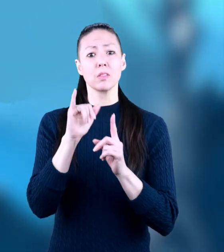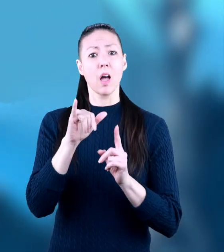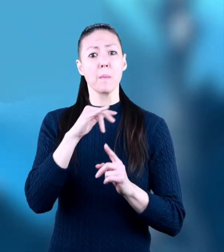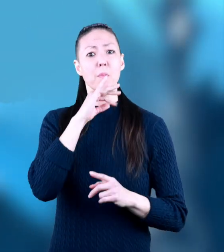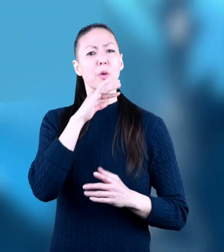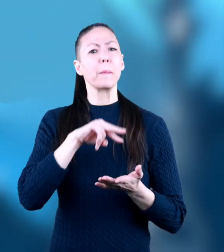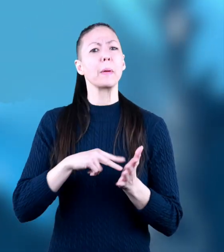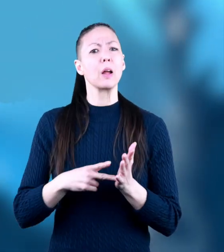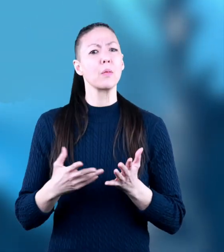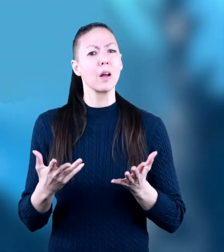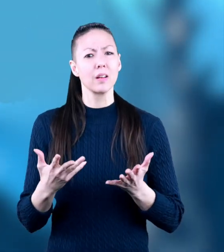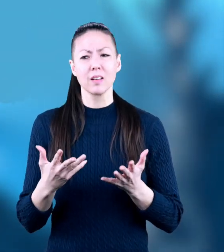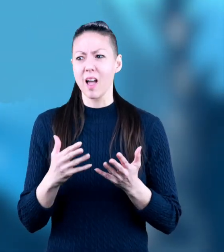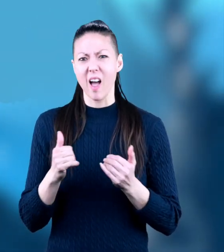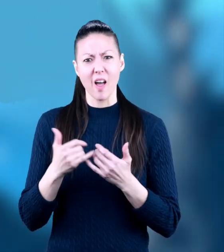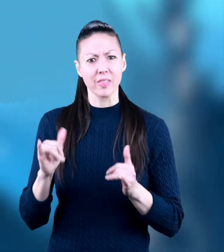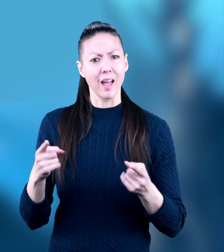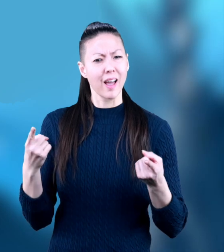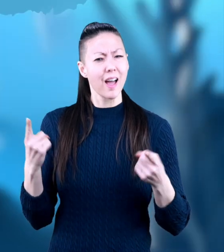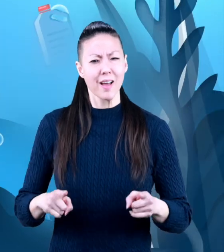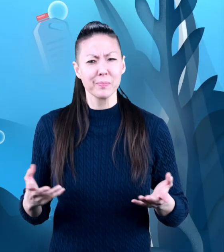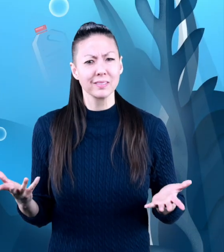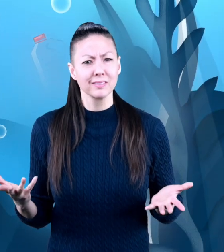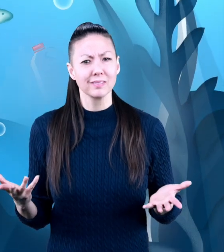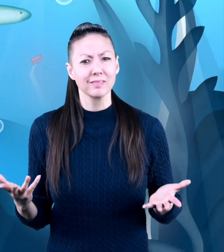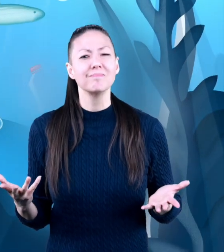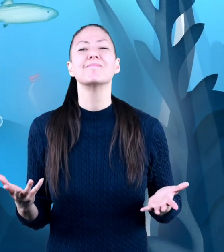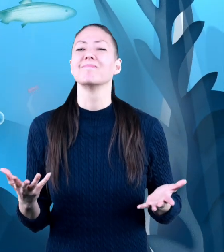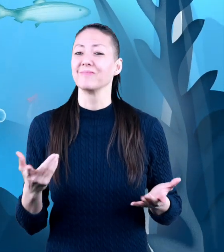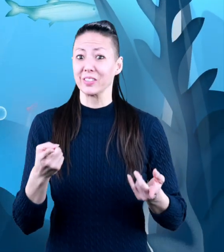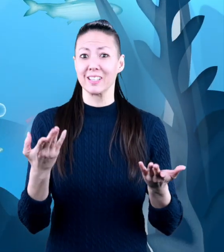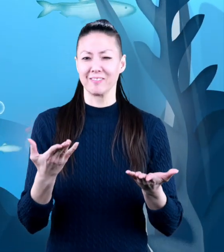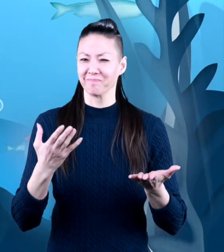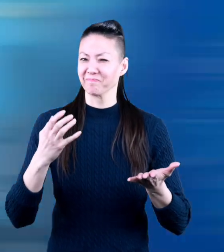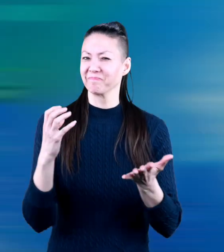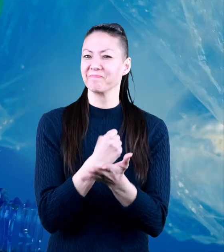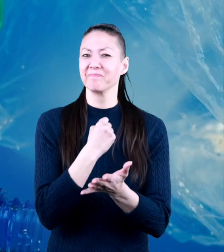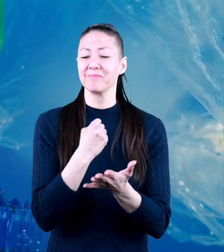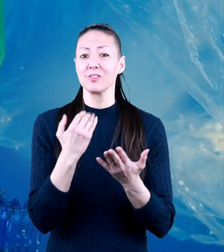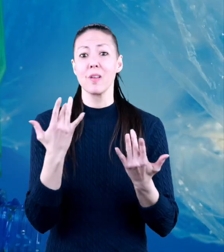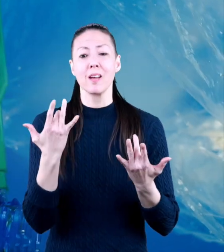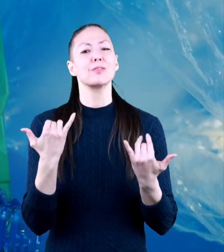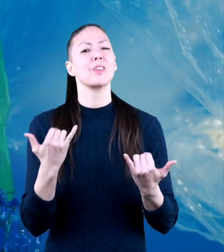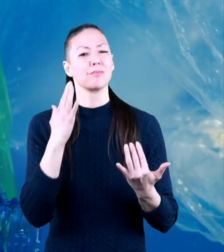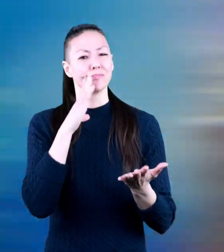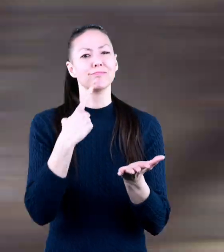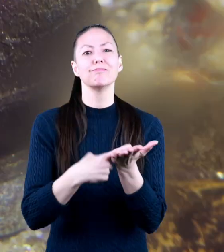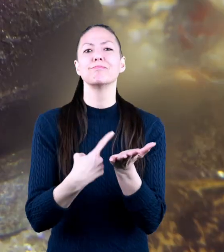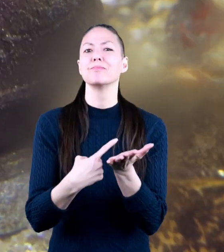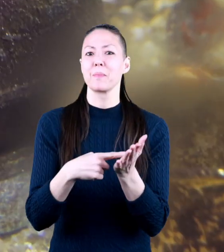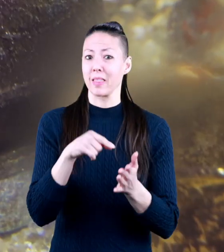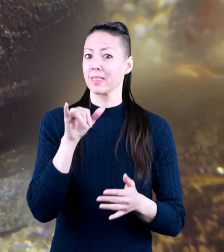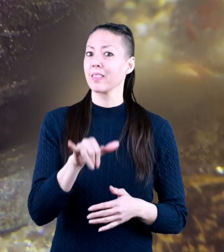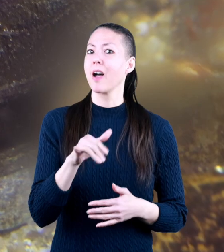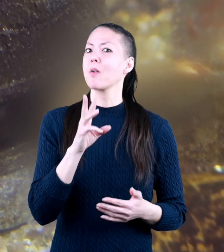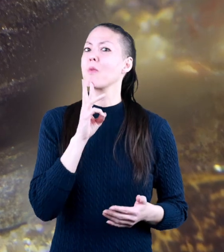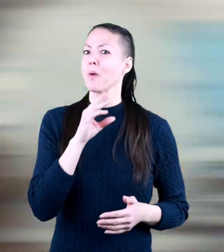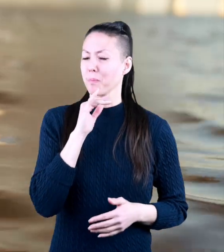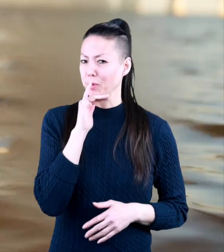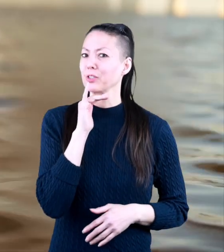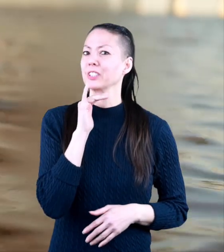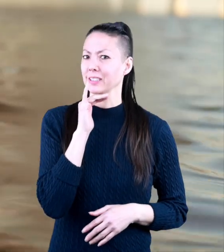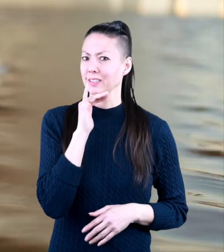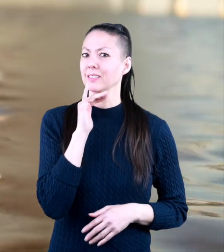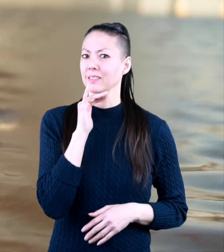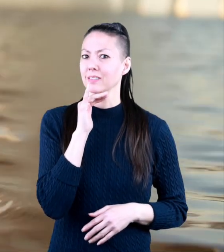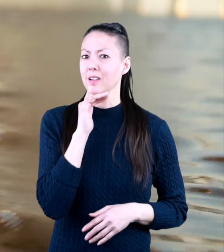what the word pollution means or how it happens well you're in luck because today we are going to talk all